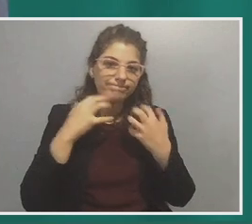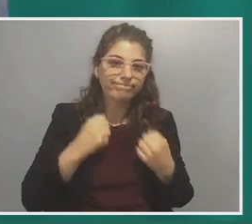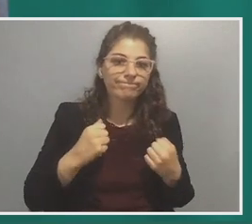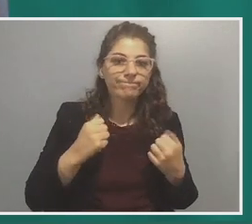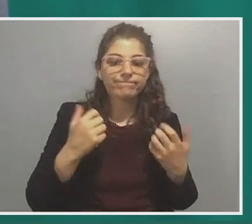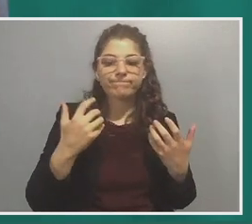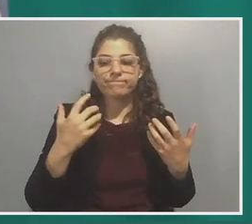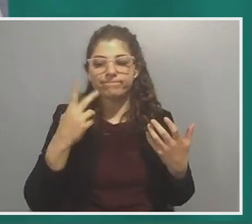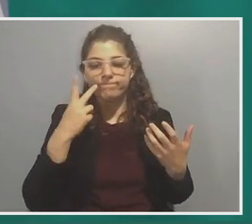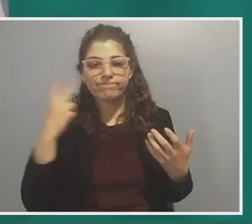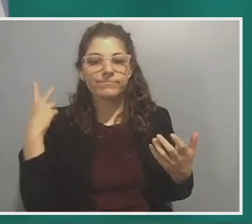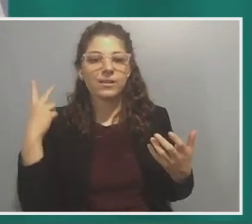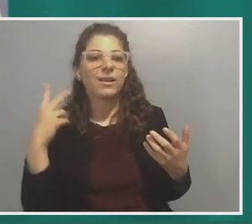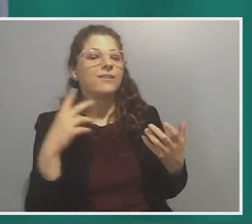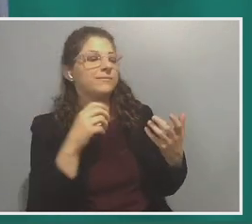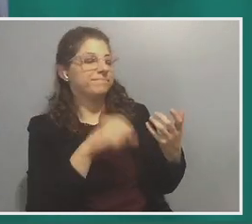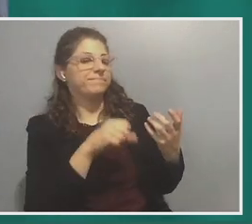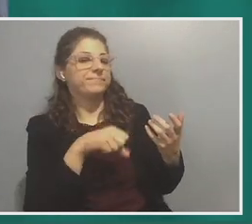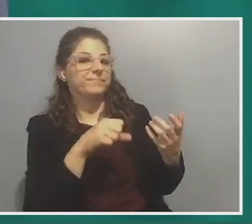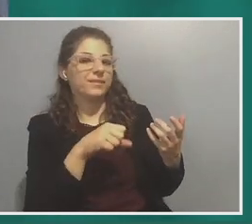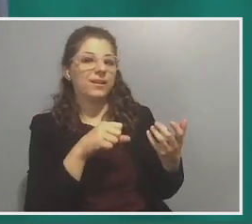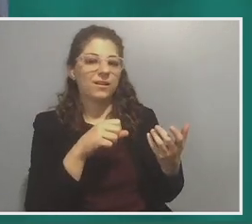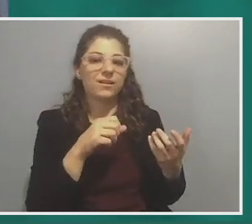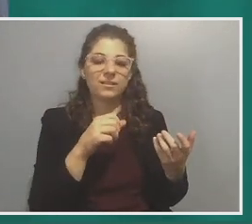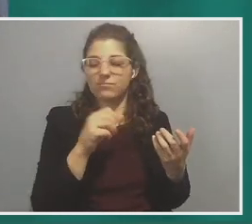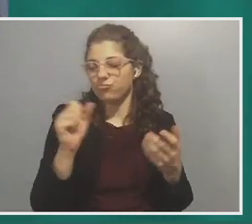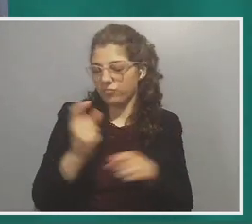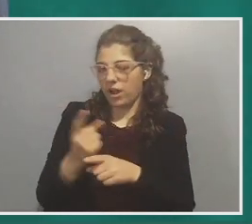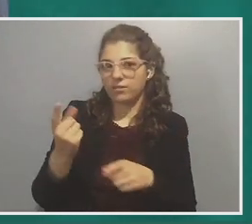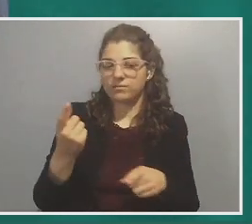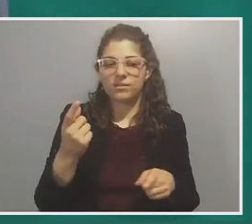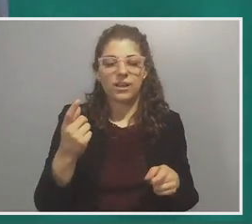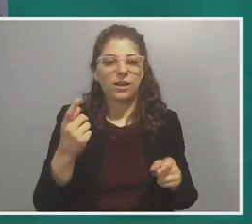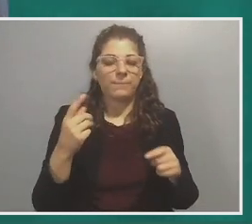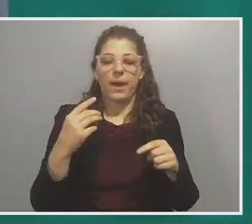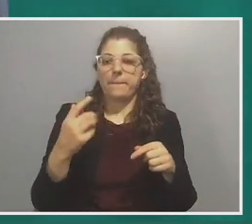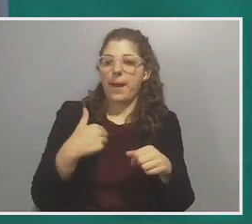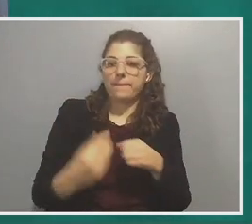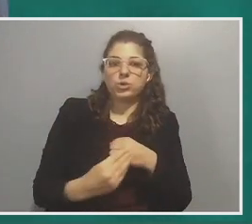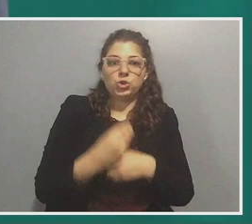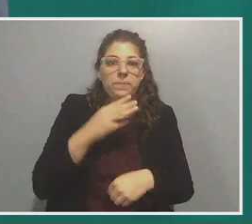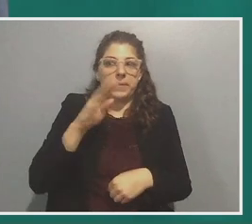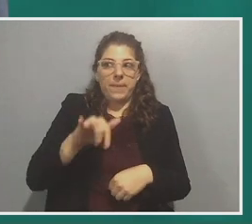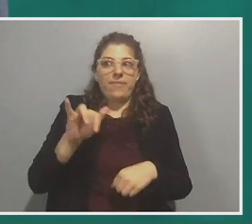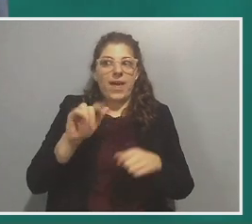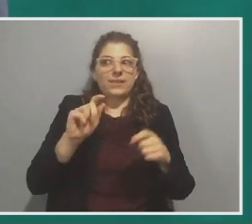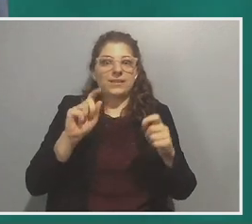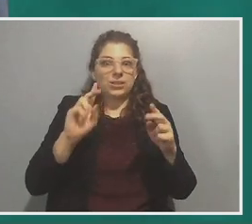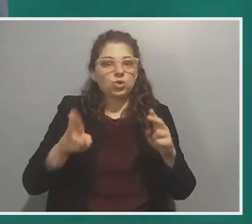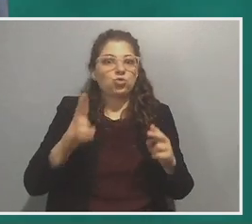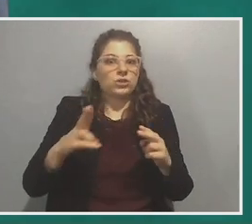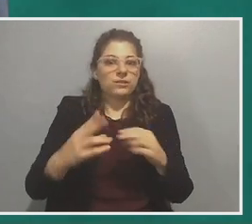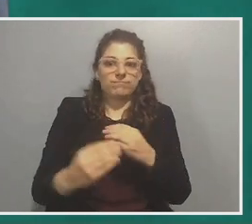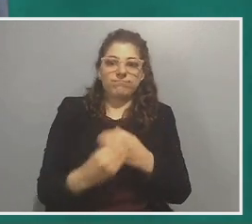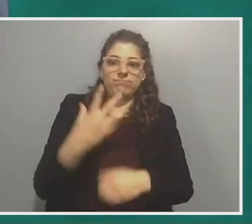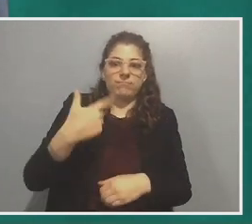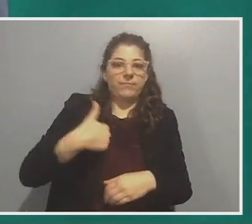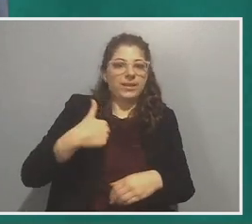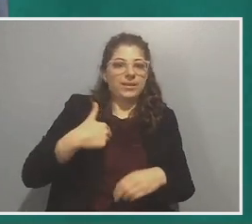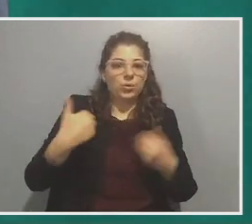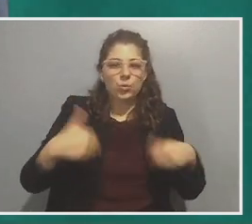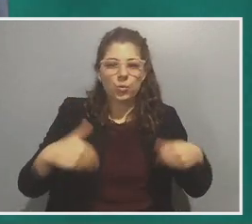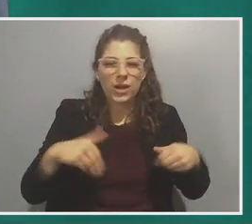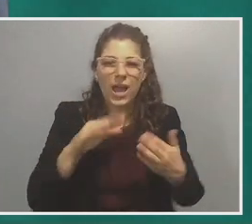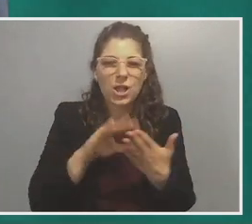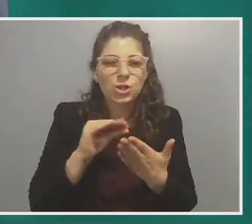of, but fundamentally shaped by that history. Um, and I learned so much and how